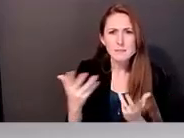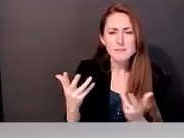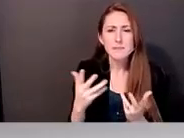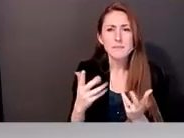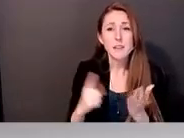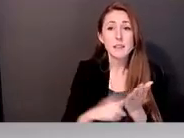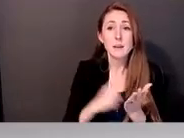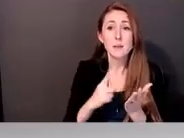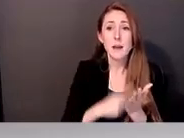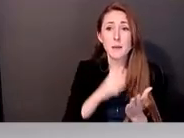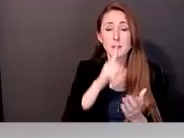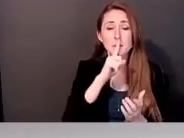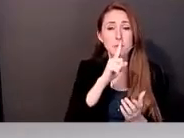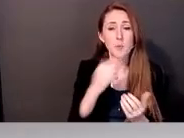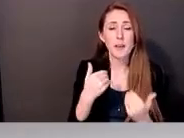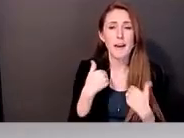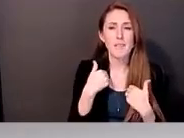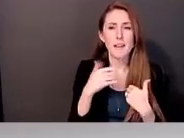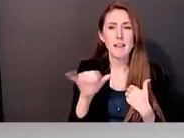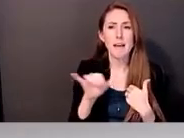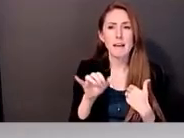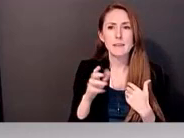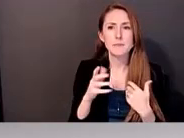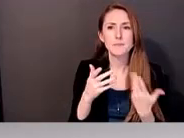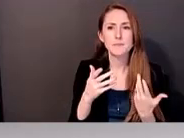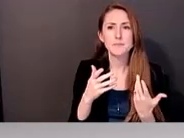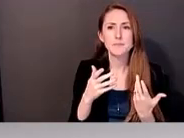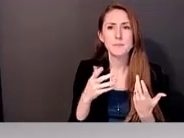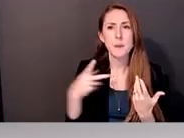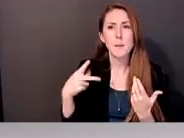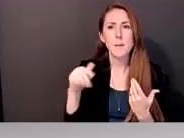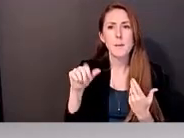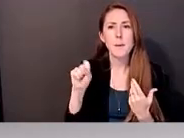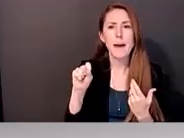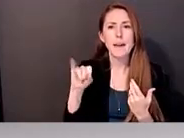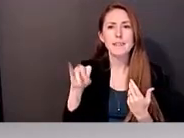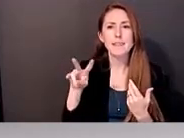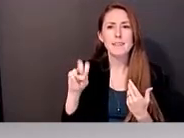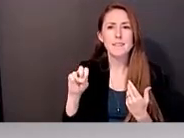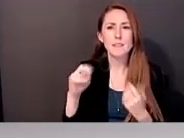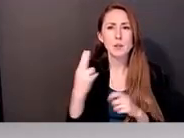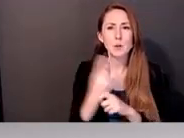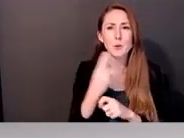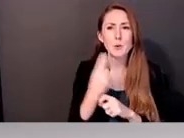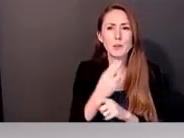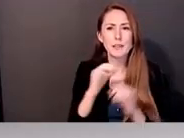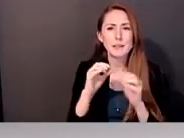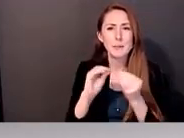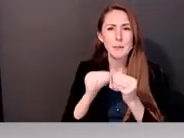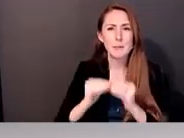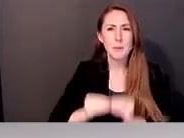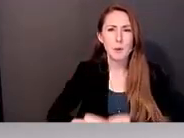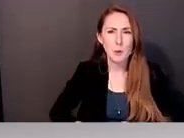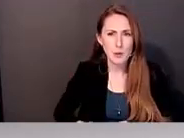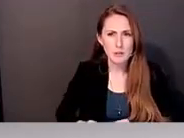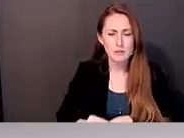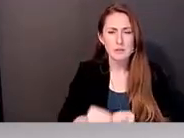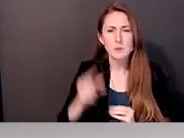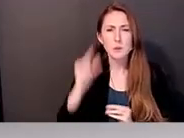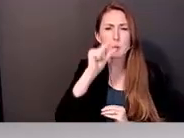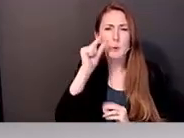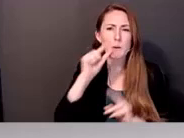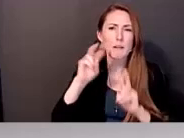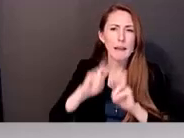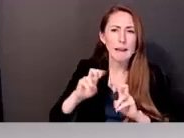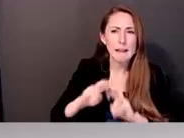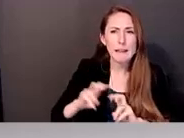indicators of use like downloads or the analytics that Google Analytics or our website can provide. So there was